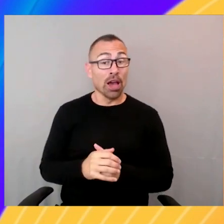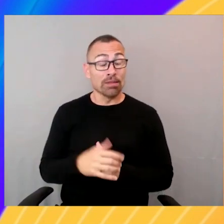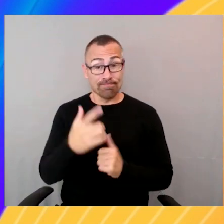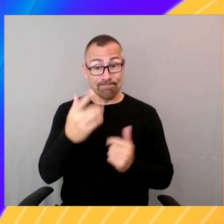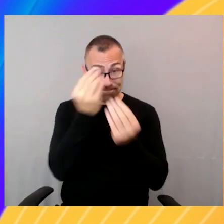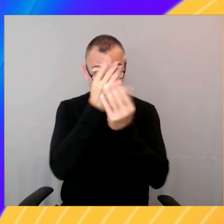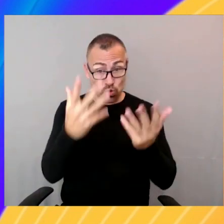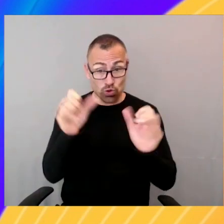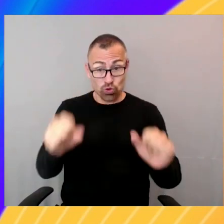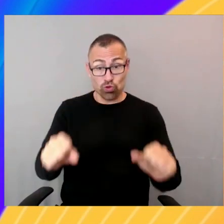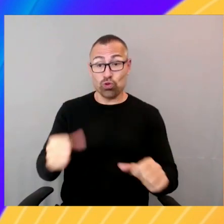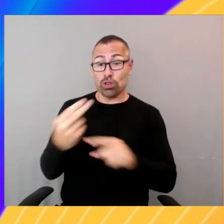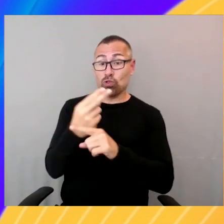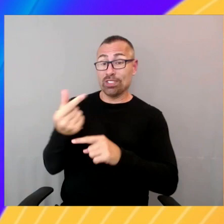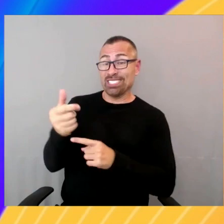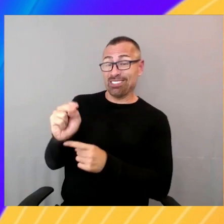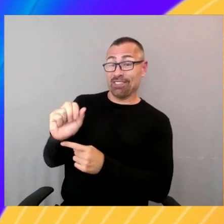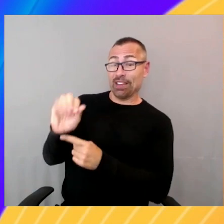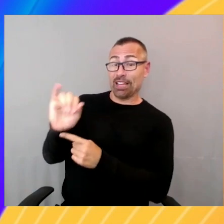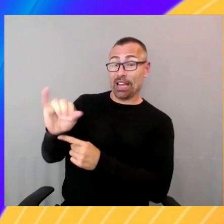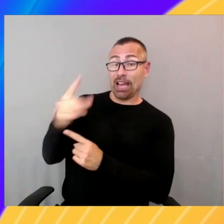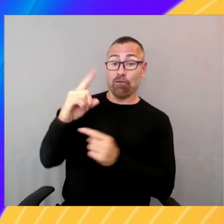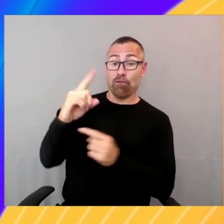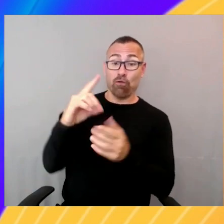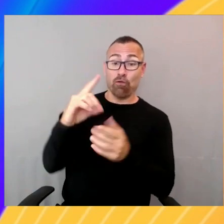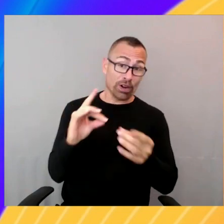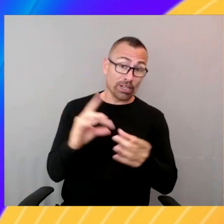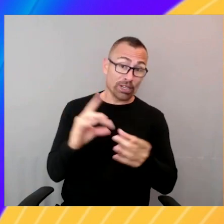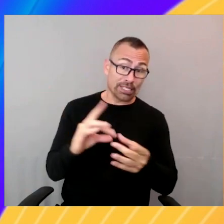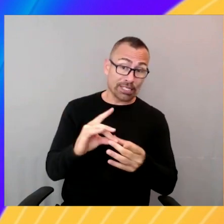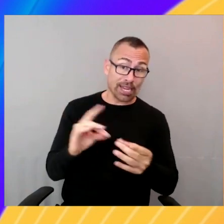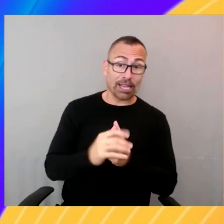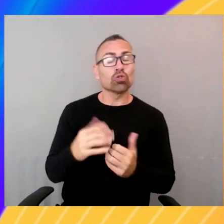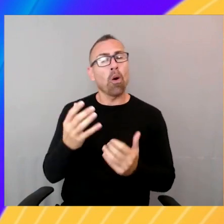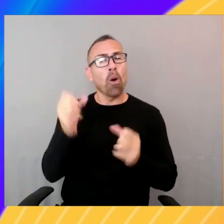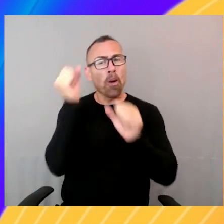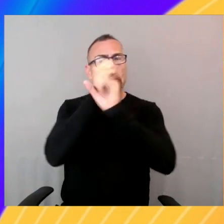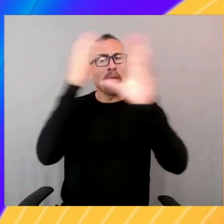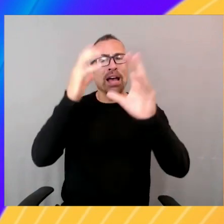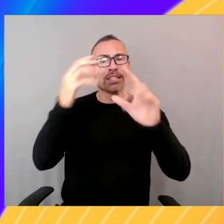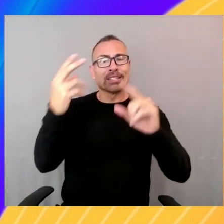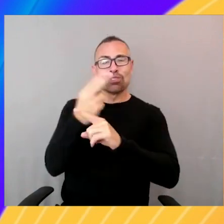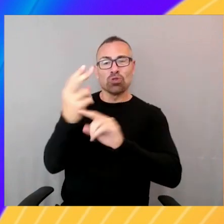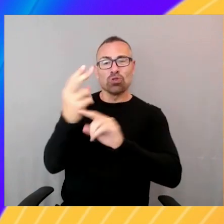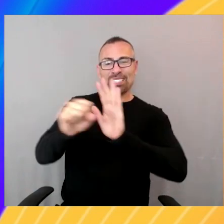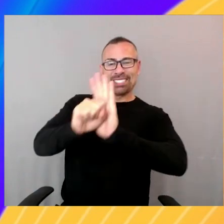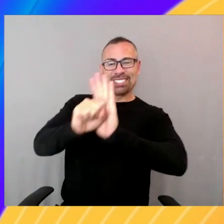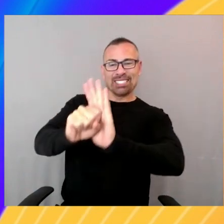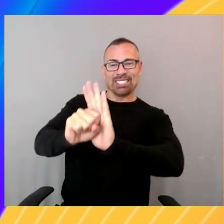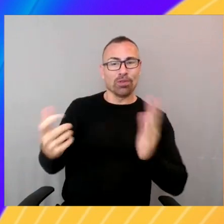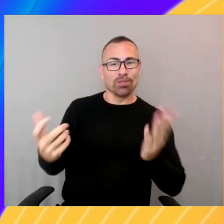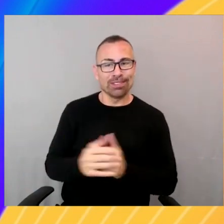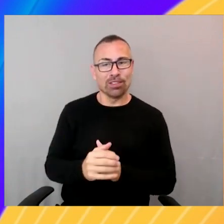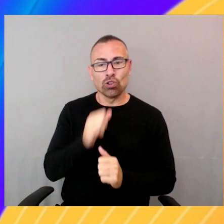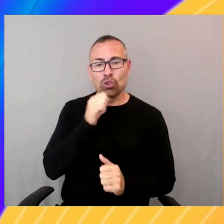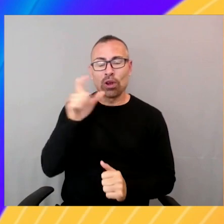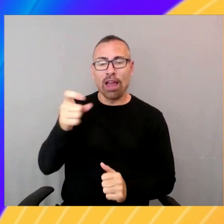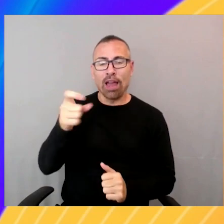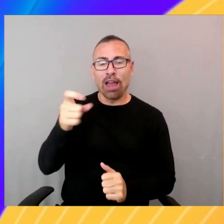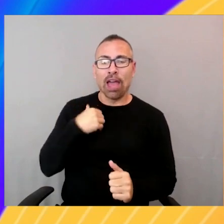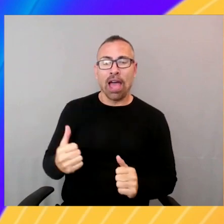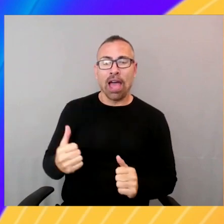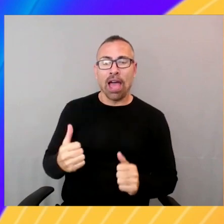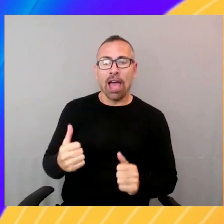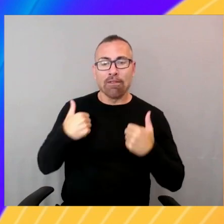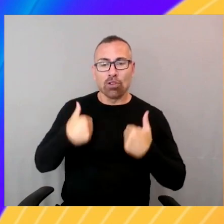of reports. Yes. So that you don't need to have humans sit and read one by one by one, but rather throw a bunch of data, get